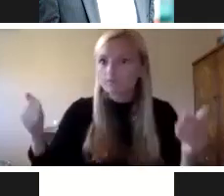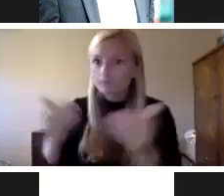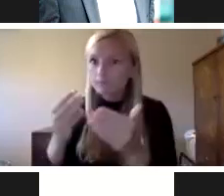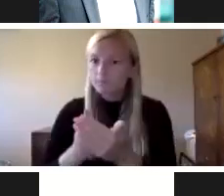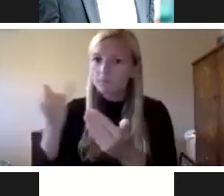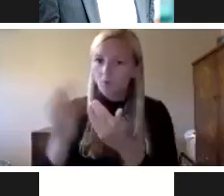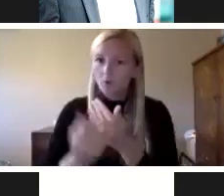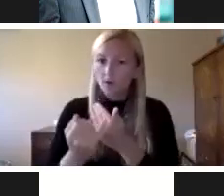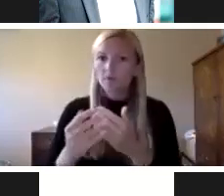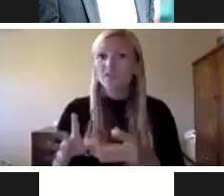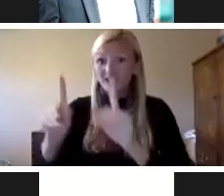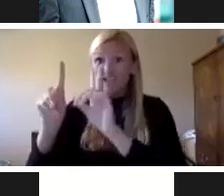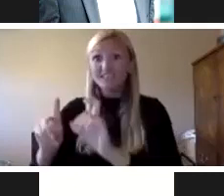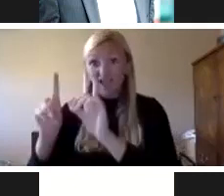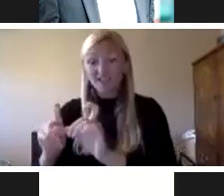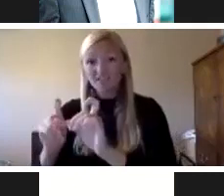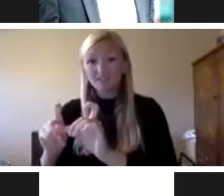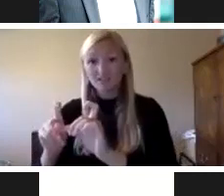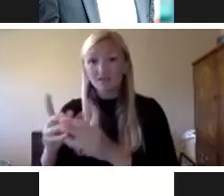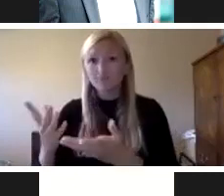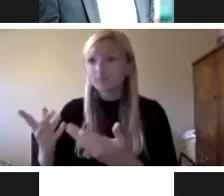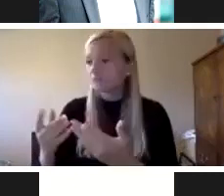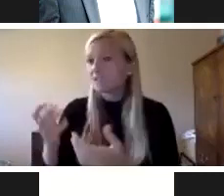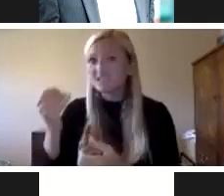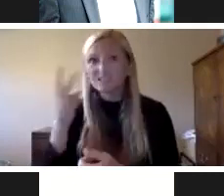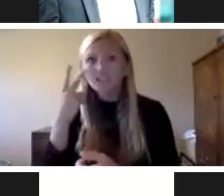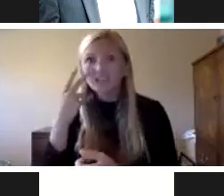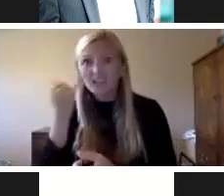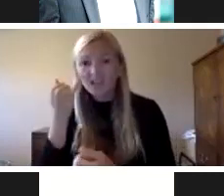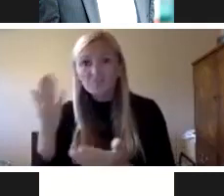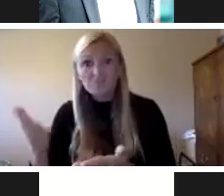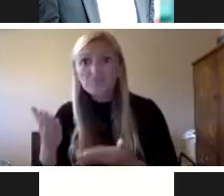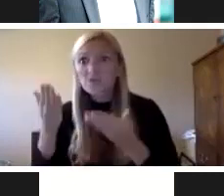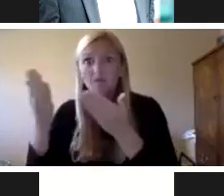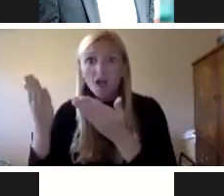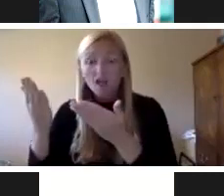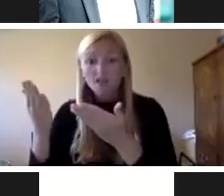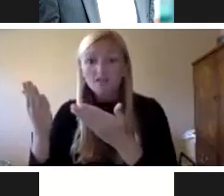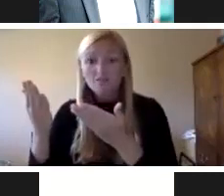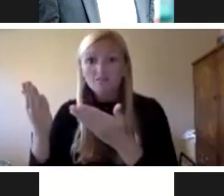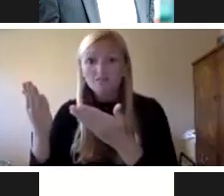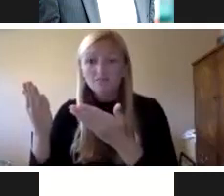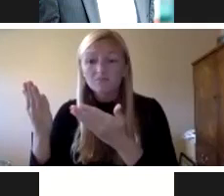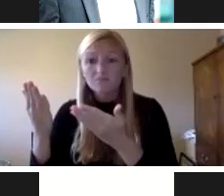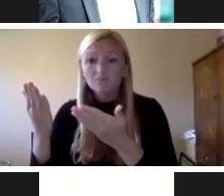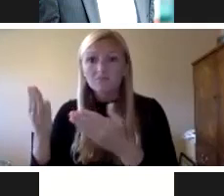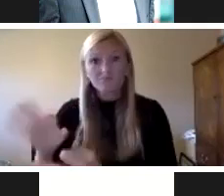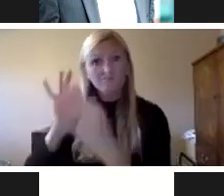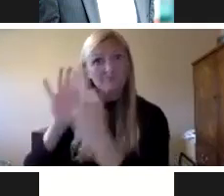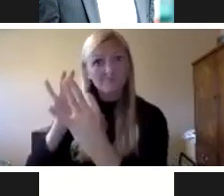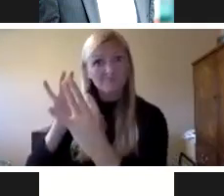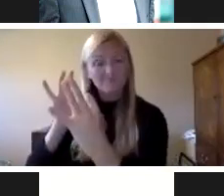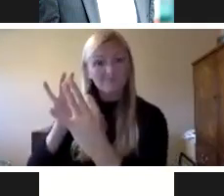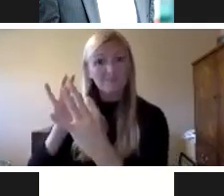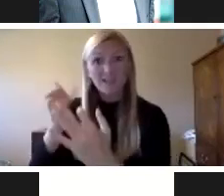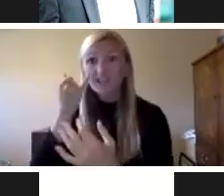that. So putting some of those into action, testing them to see whether or not they provide what I would hope to be as operational excellence for